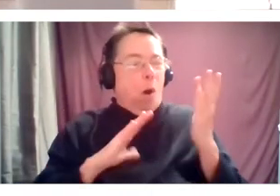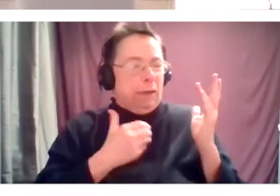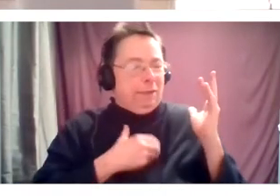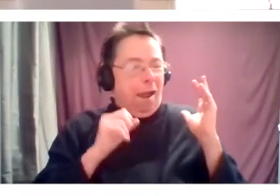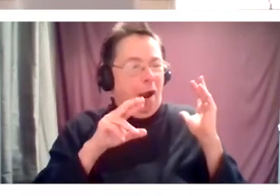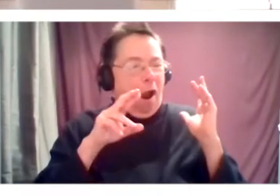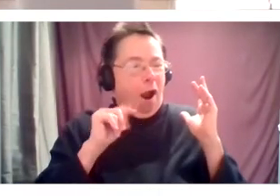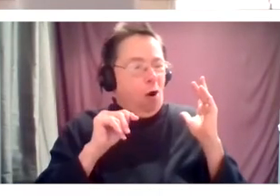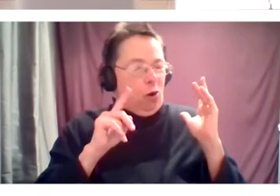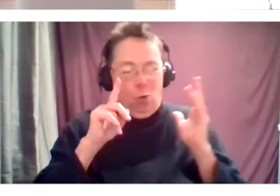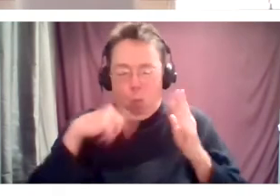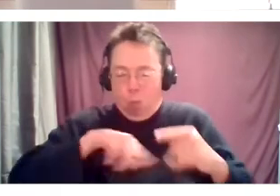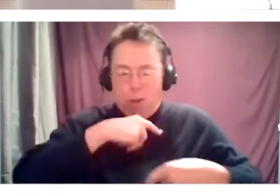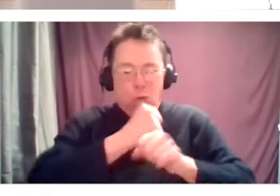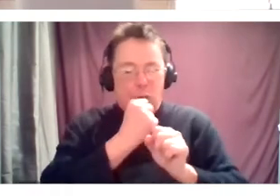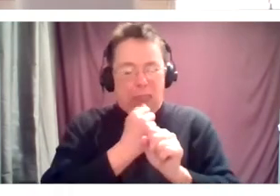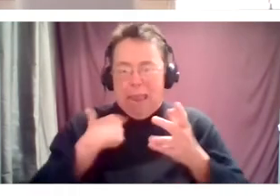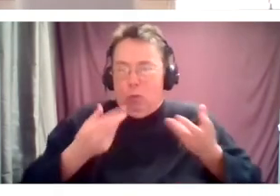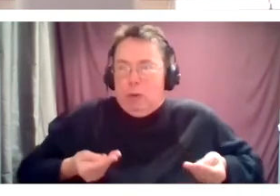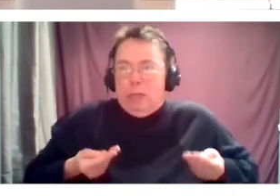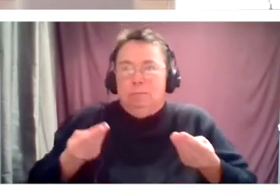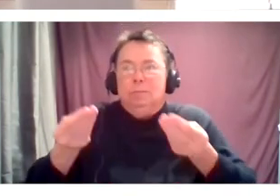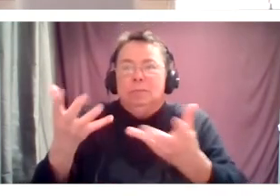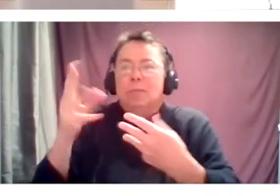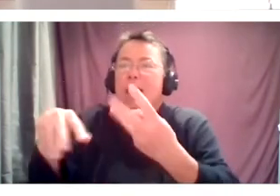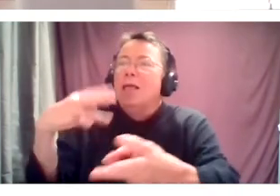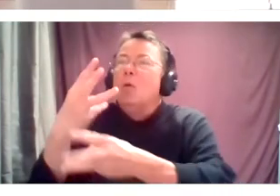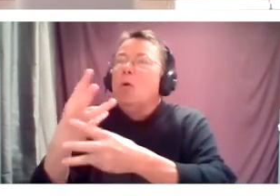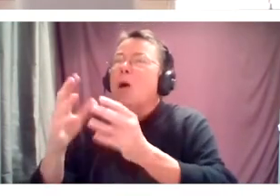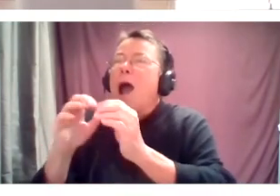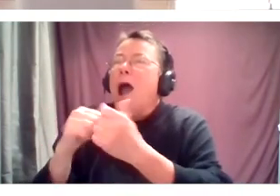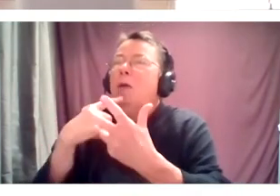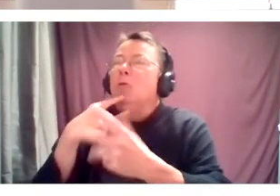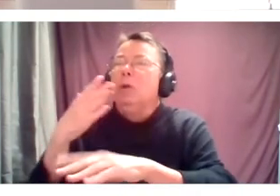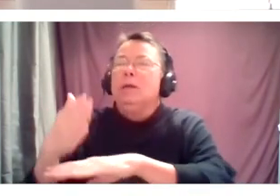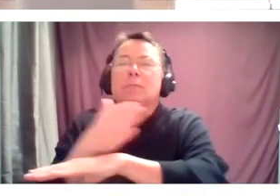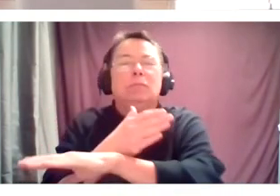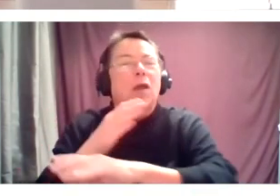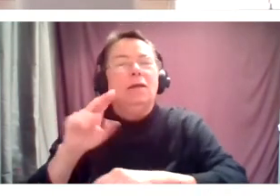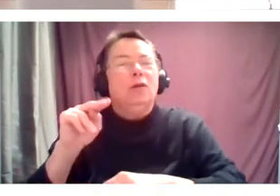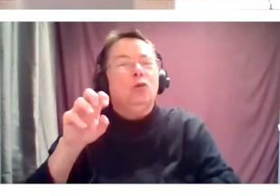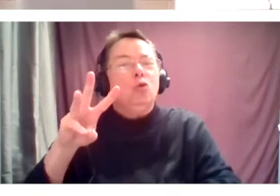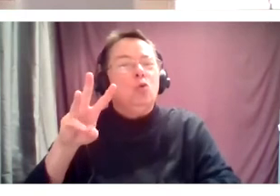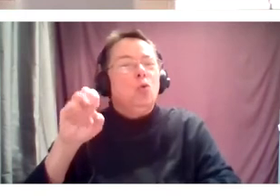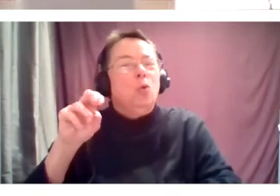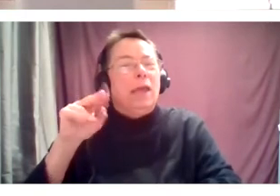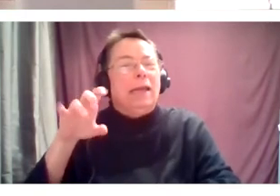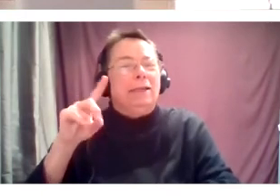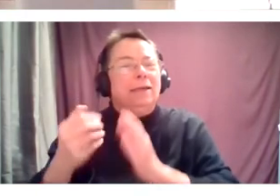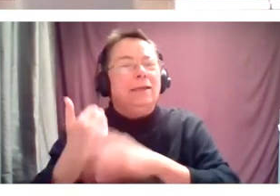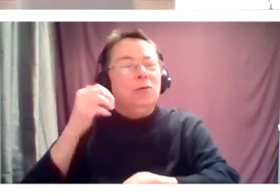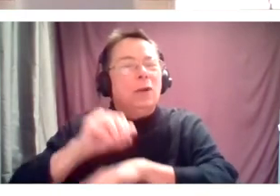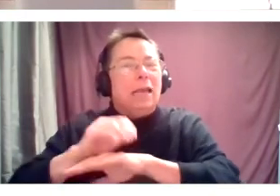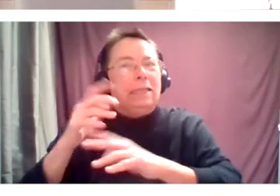are we helping to raise the profile of New England as a sector of this city? And let's